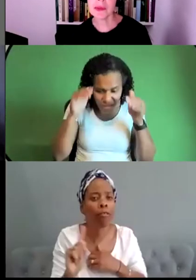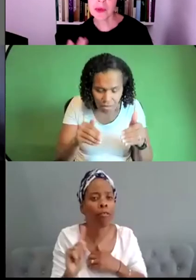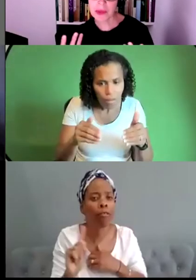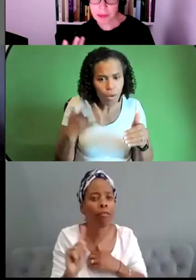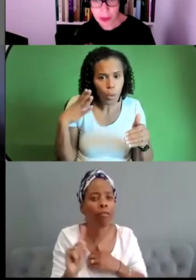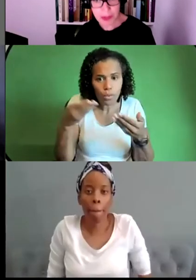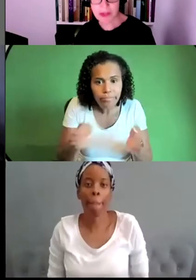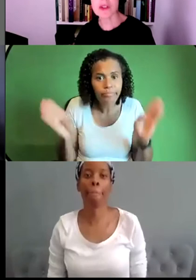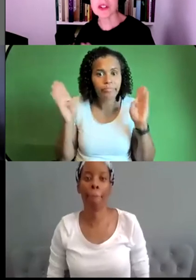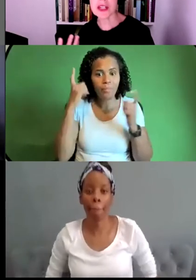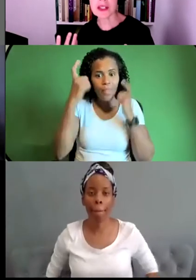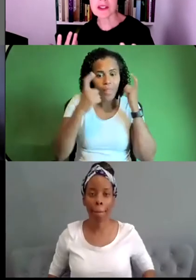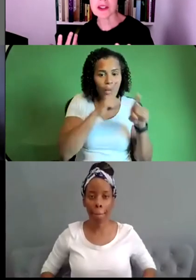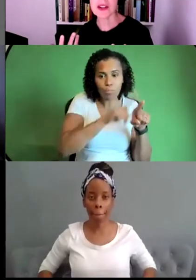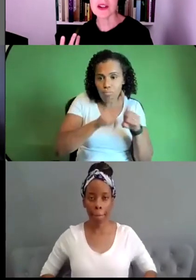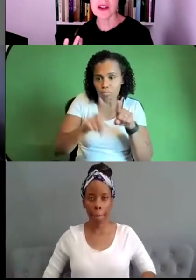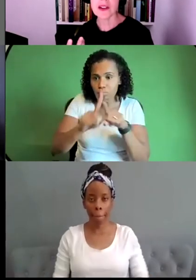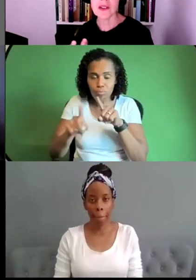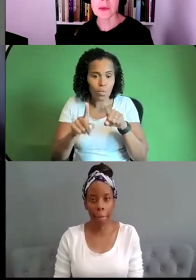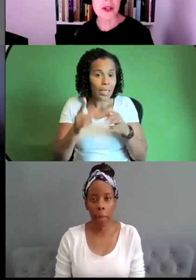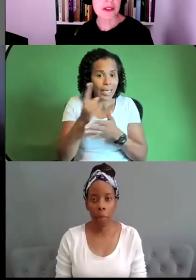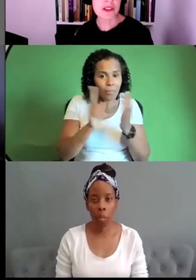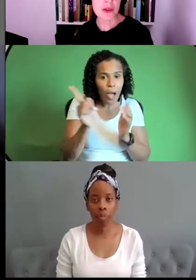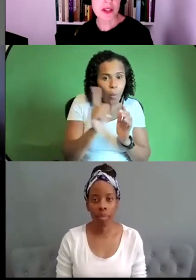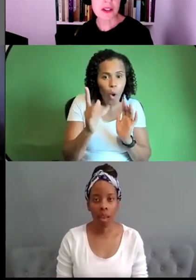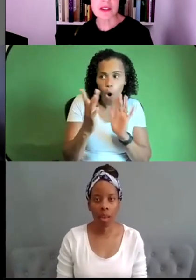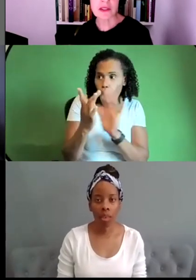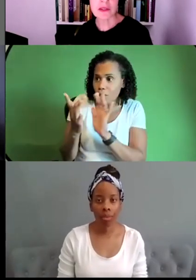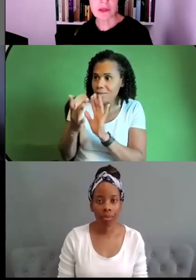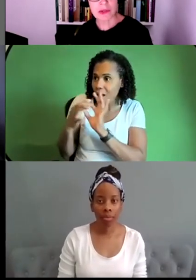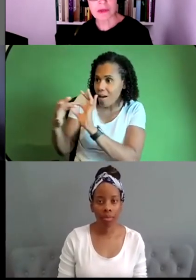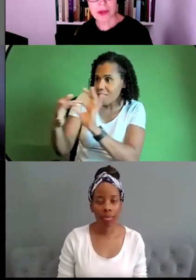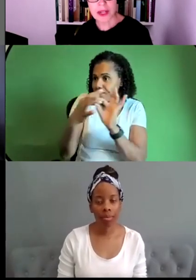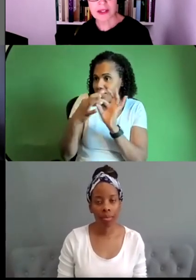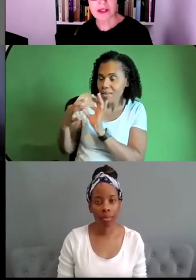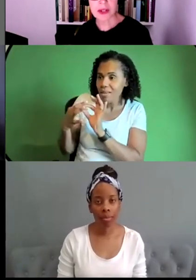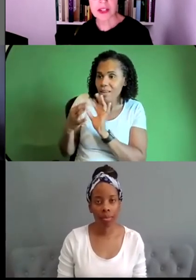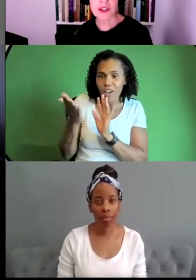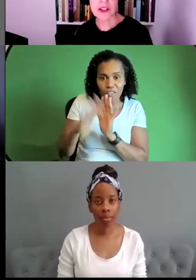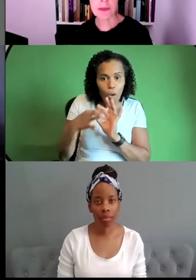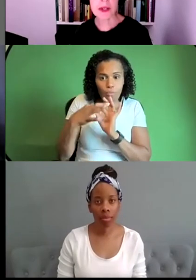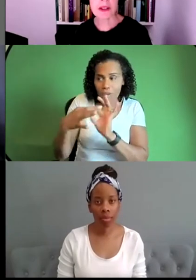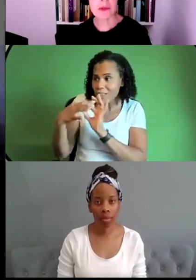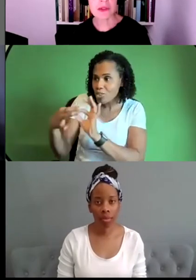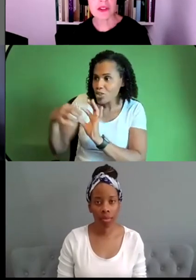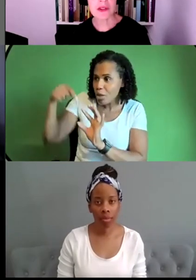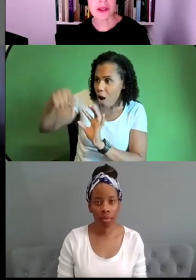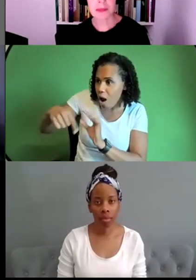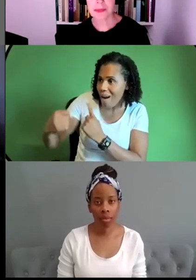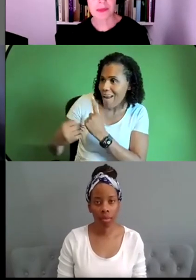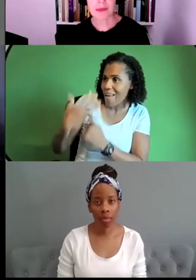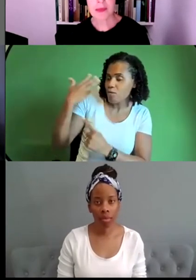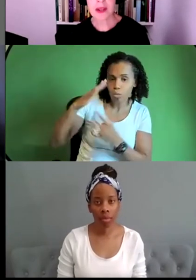you know the the moment of contact the work that's created through relating and relationship and i think also